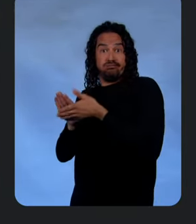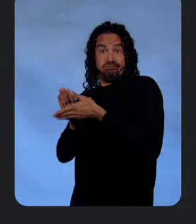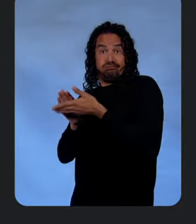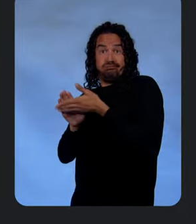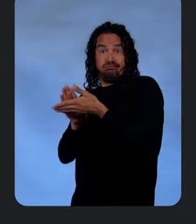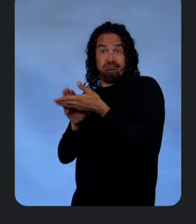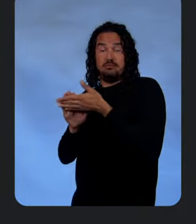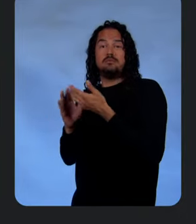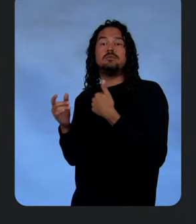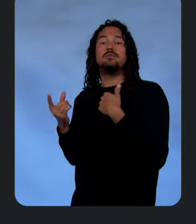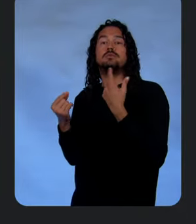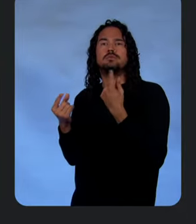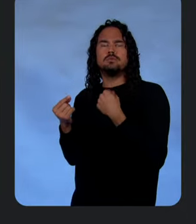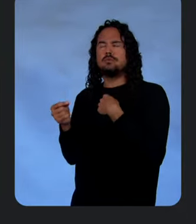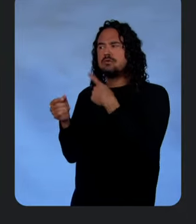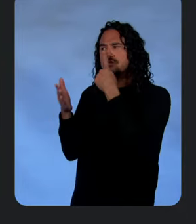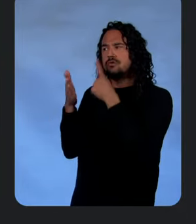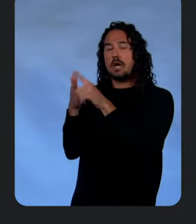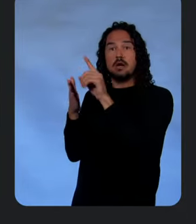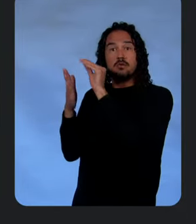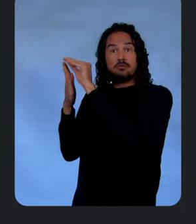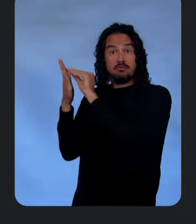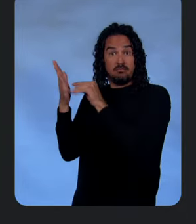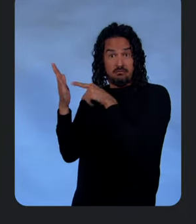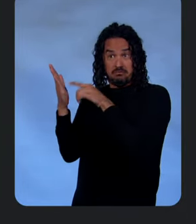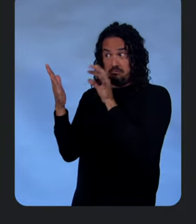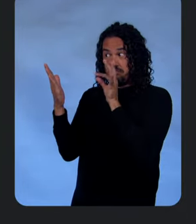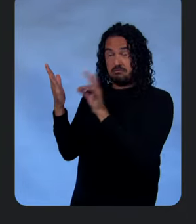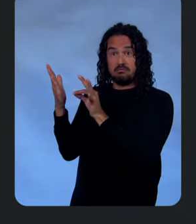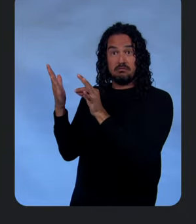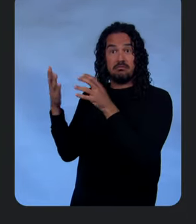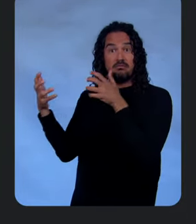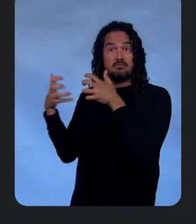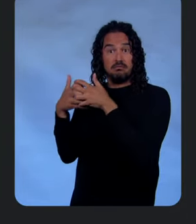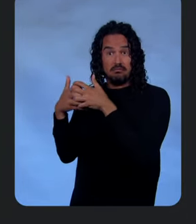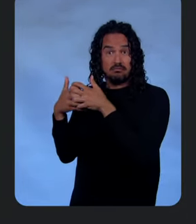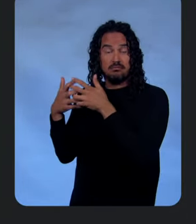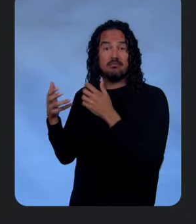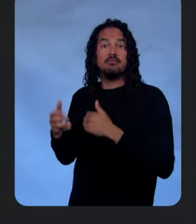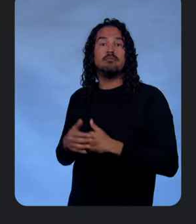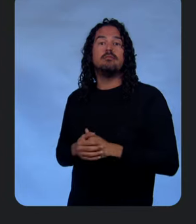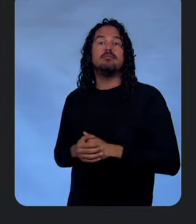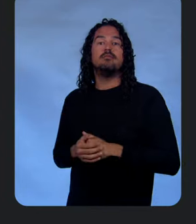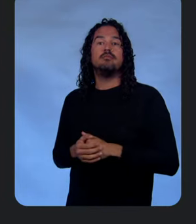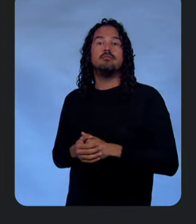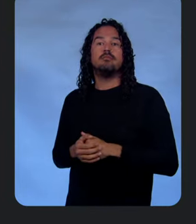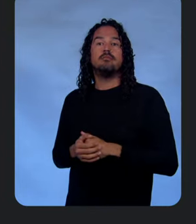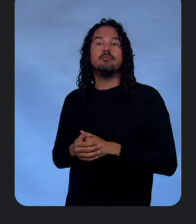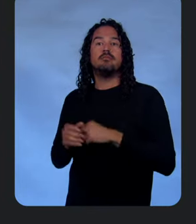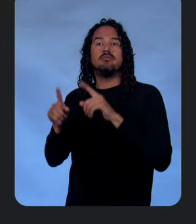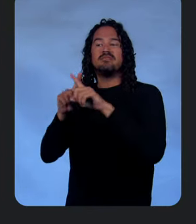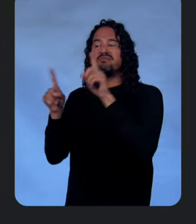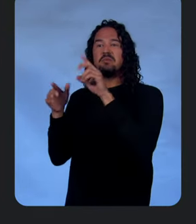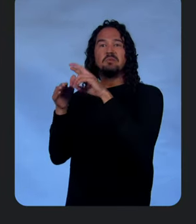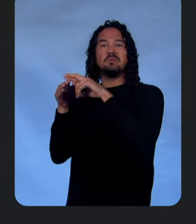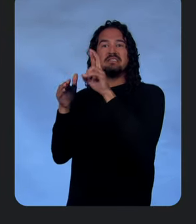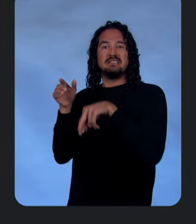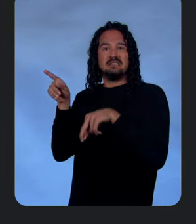that this is running on our stuff is I'll go ahead over here. We have some different results. I'll go ahead and hit run.